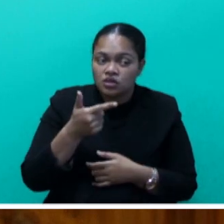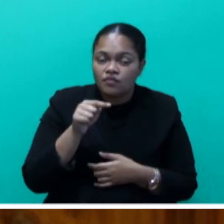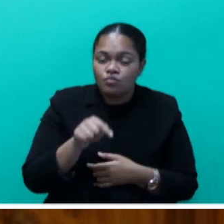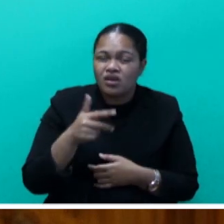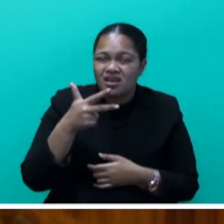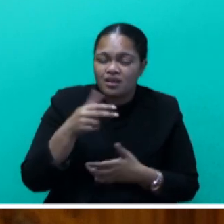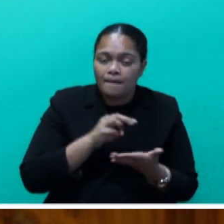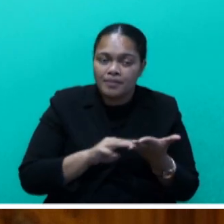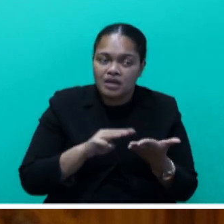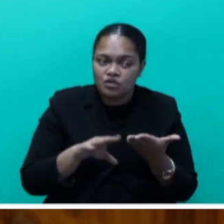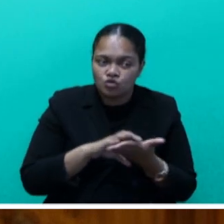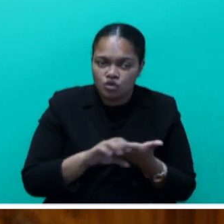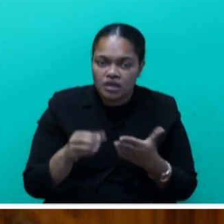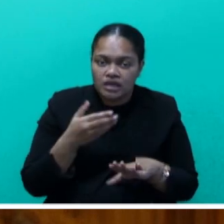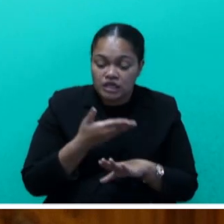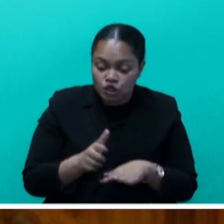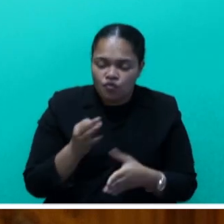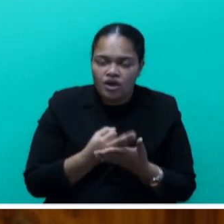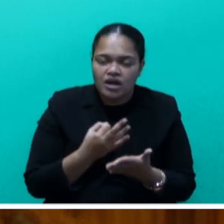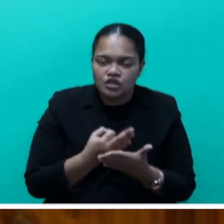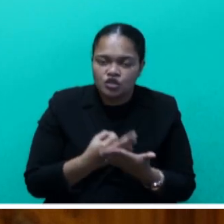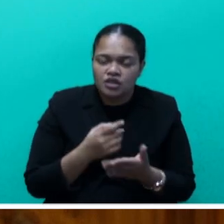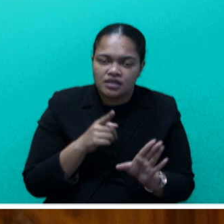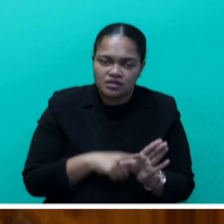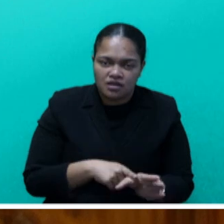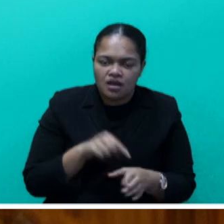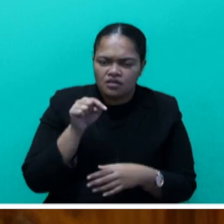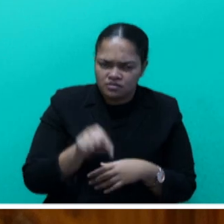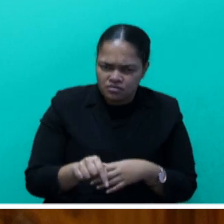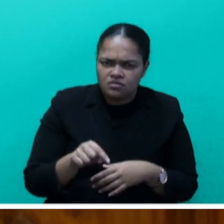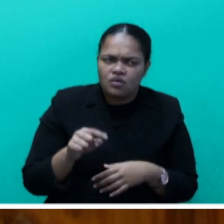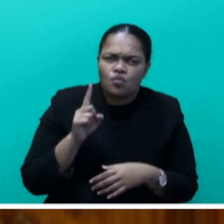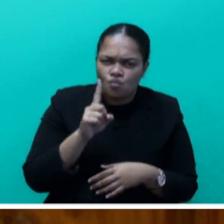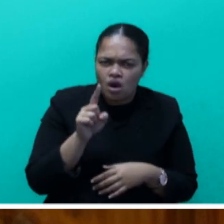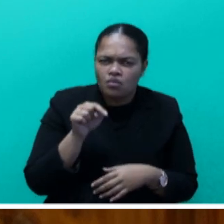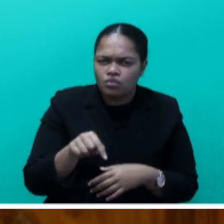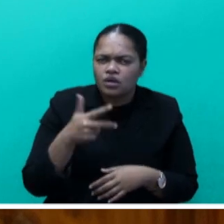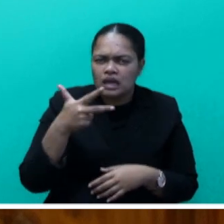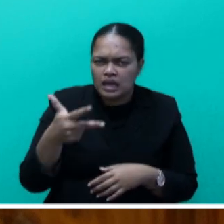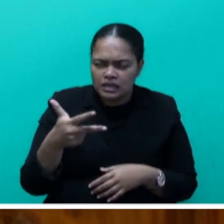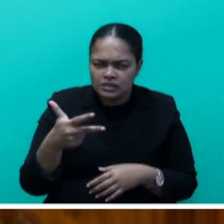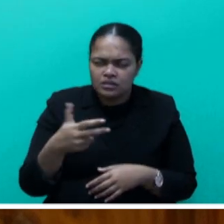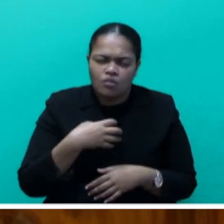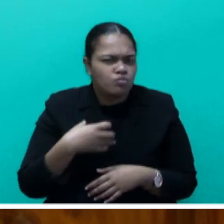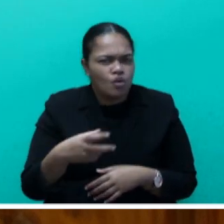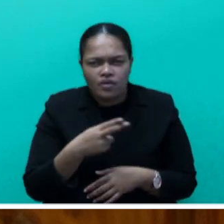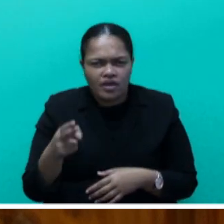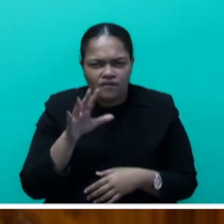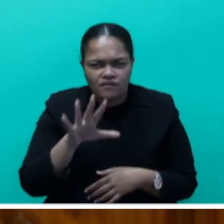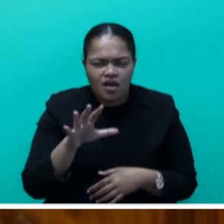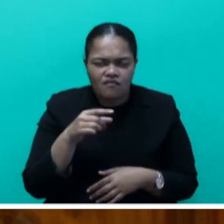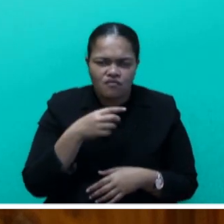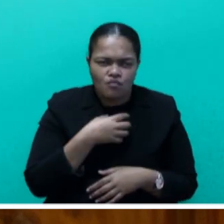million in the new financial year. This is $1.8 million more than $5.9